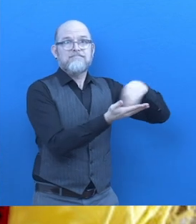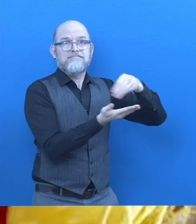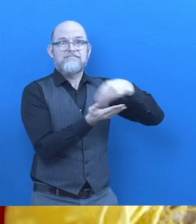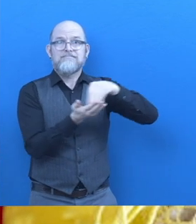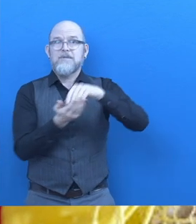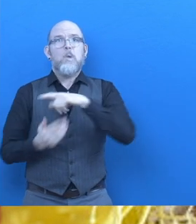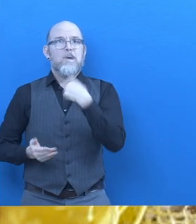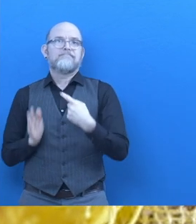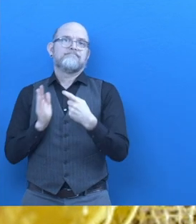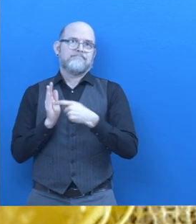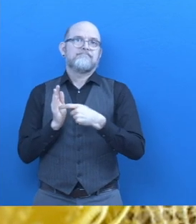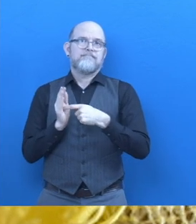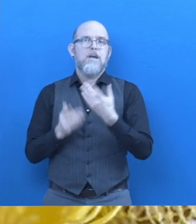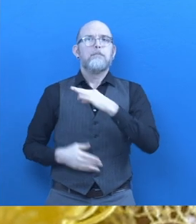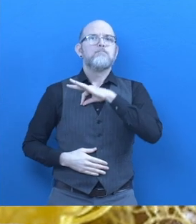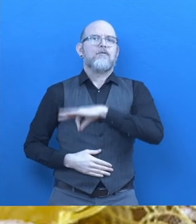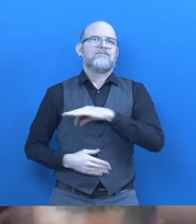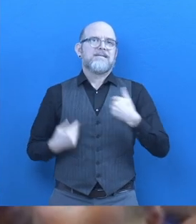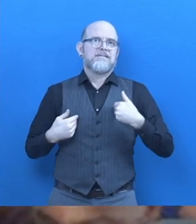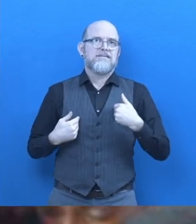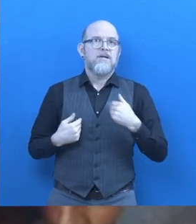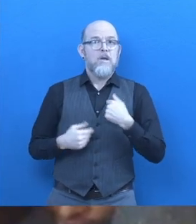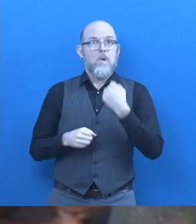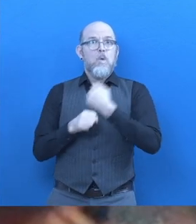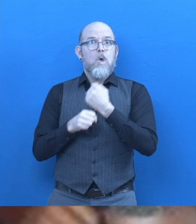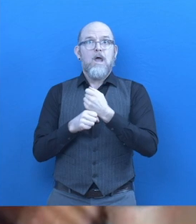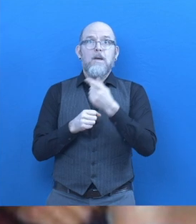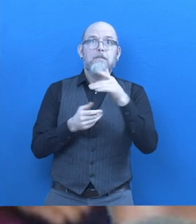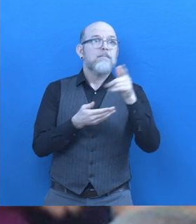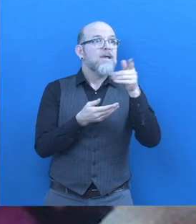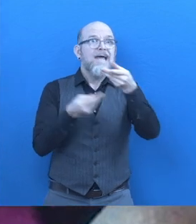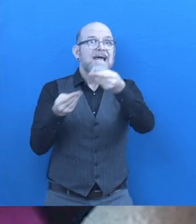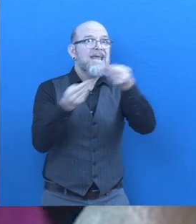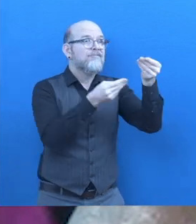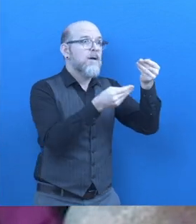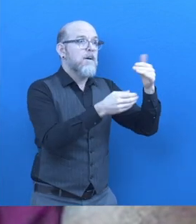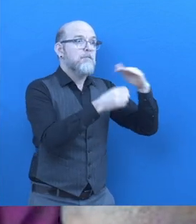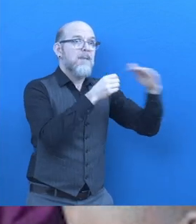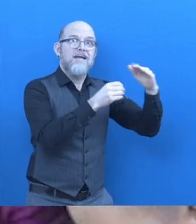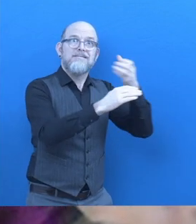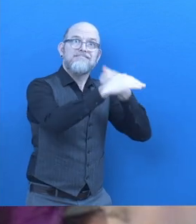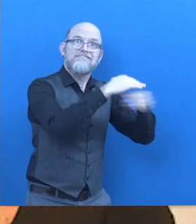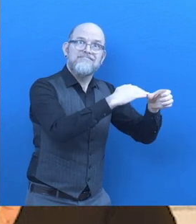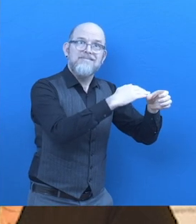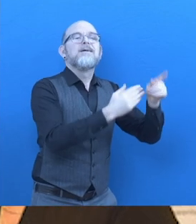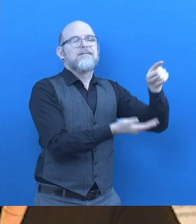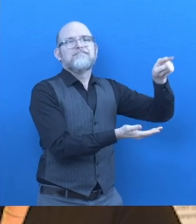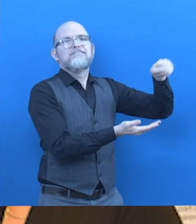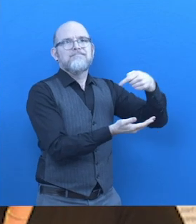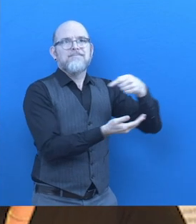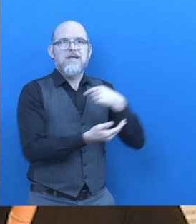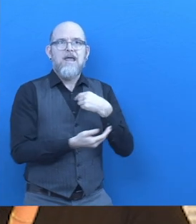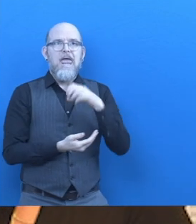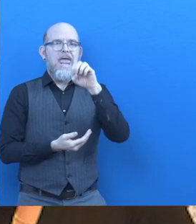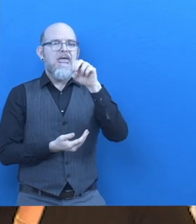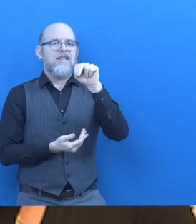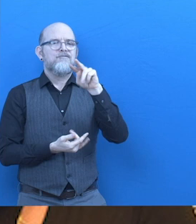charge an employer based on a commission when we do placement for youth with disabilities and on our Calipro in